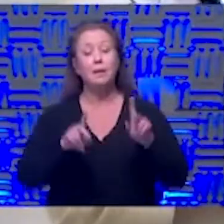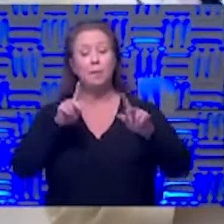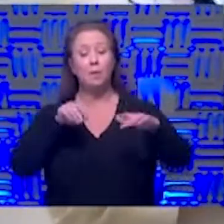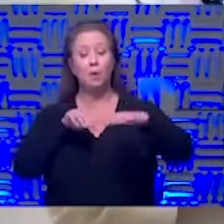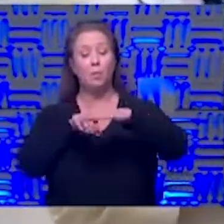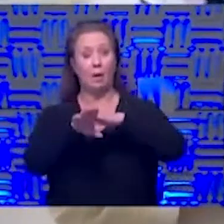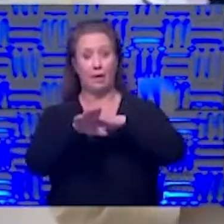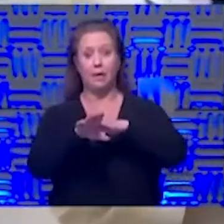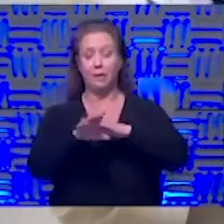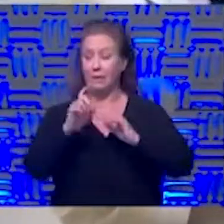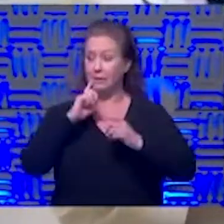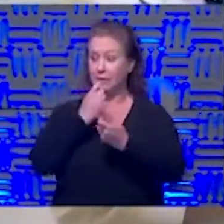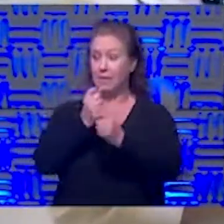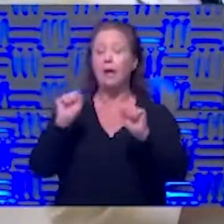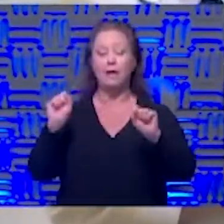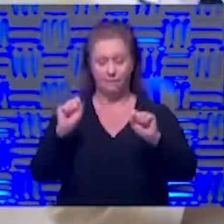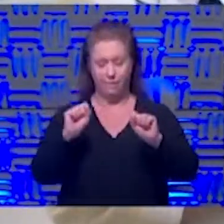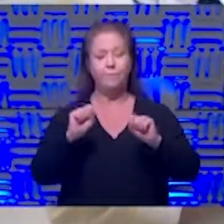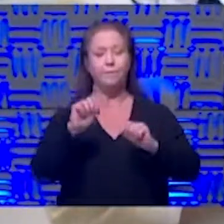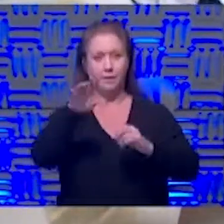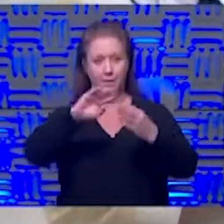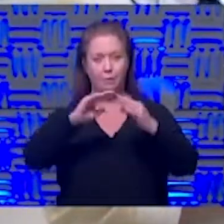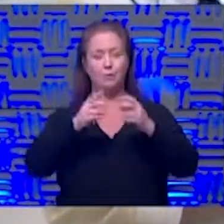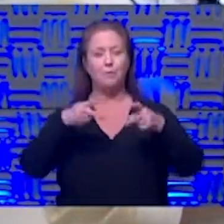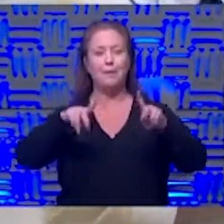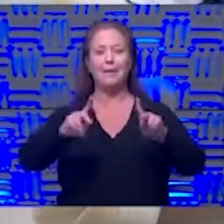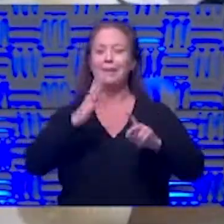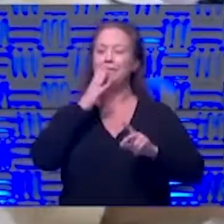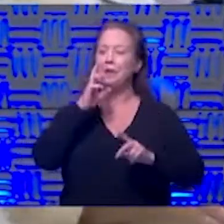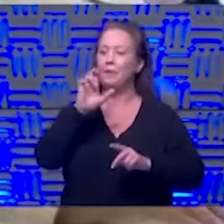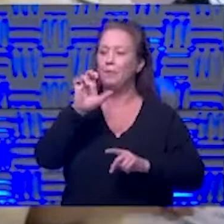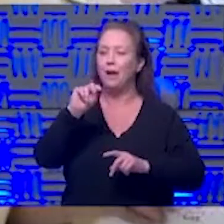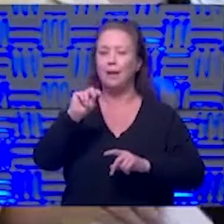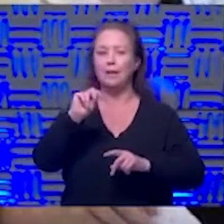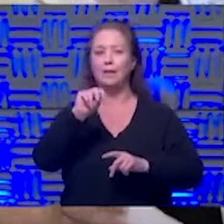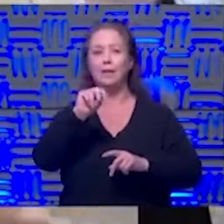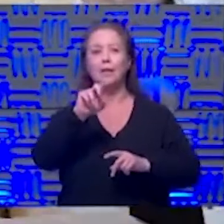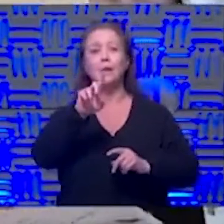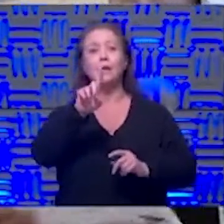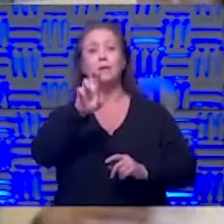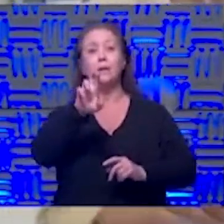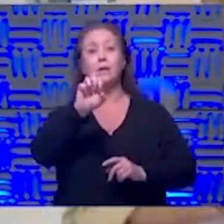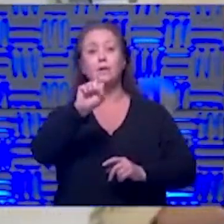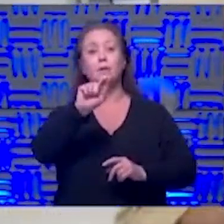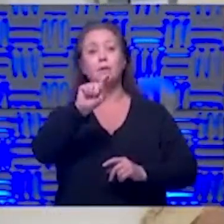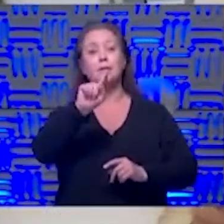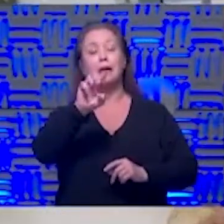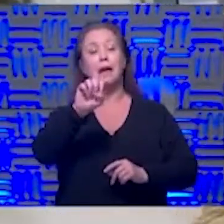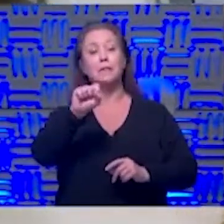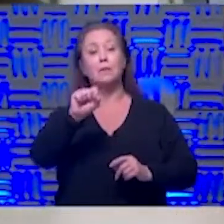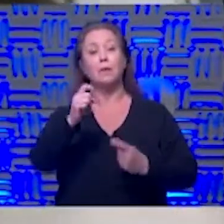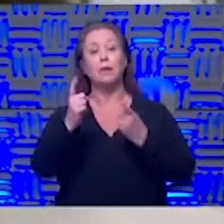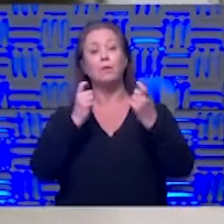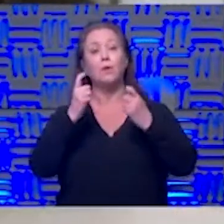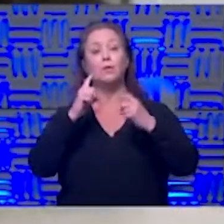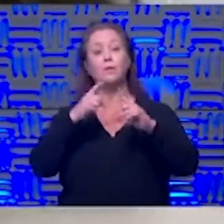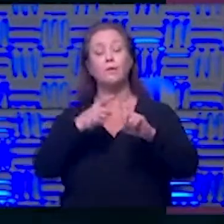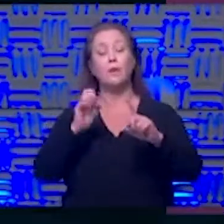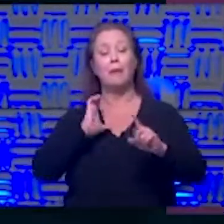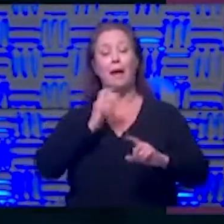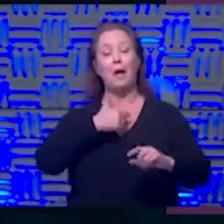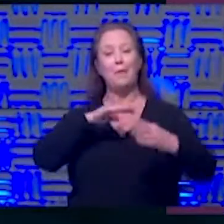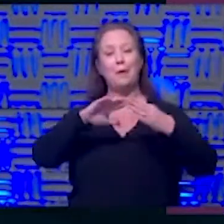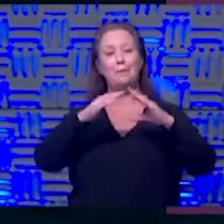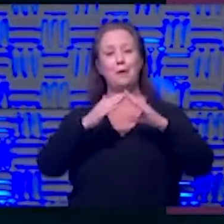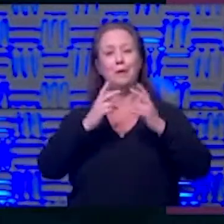as the capacity is safe and a lot absolutely yeah all right brian thank you so much and coming up dr steitz we're gonna uh take some questions from our community